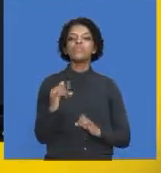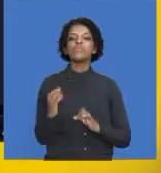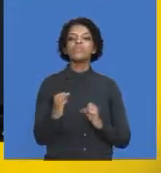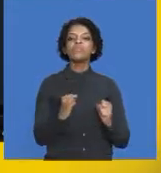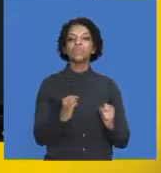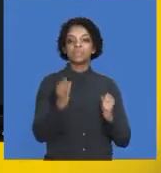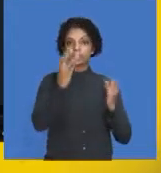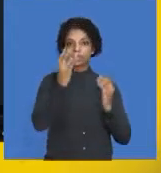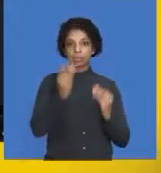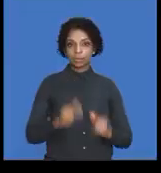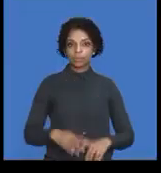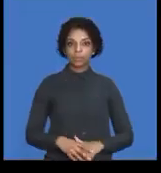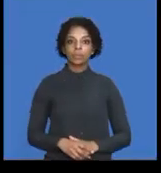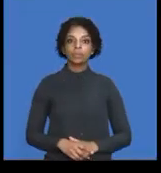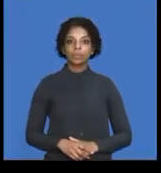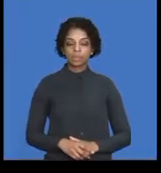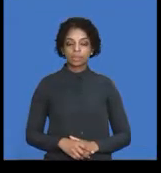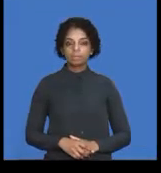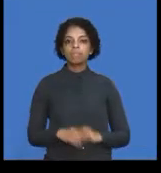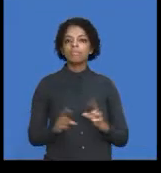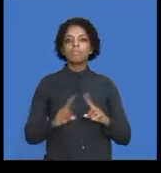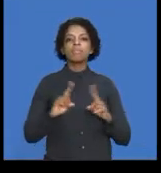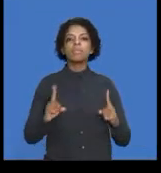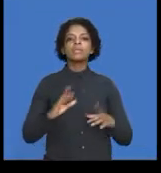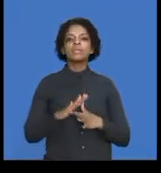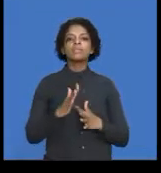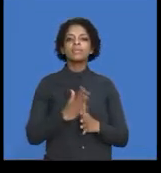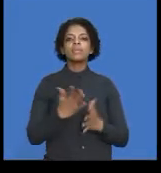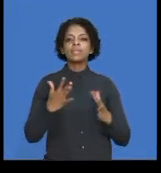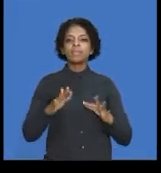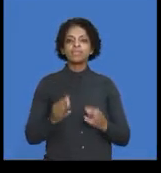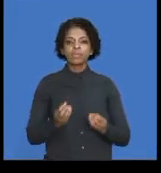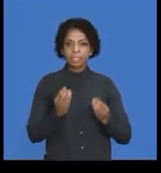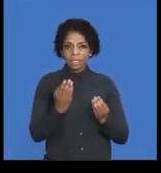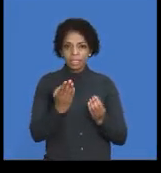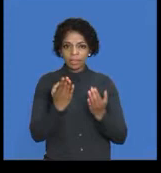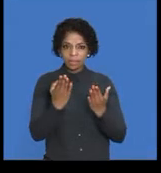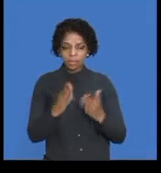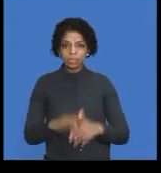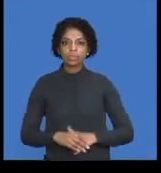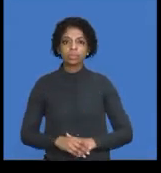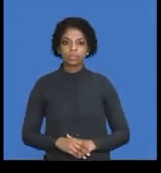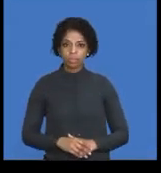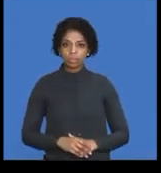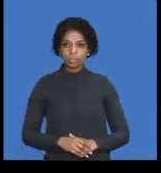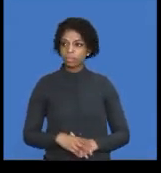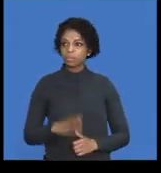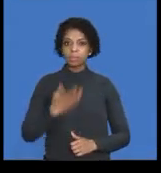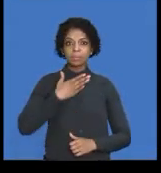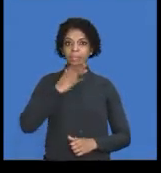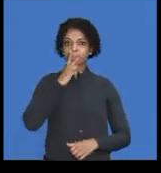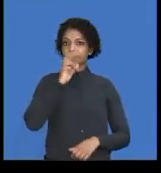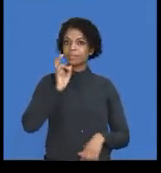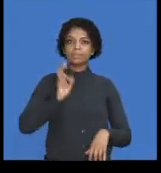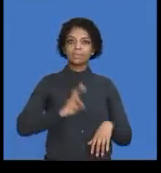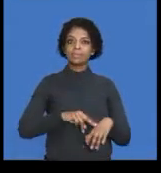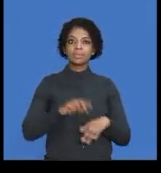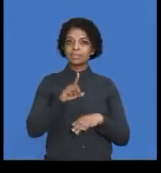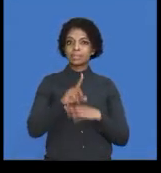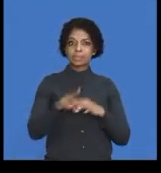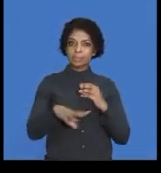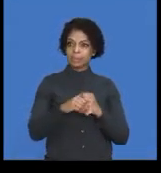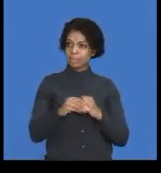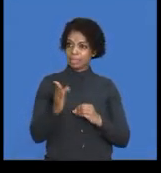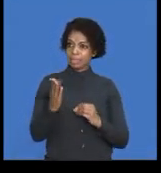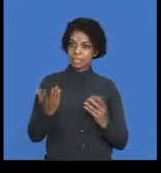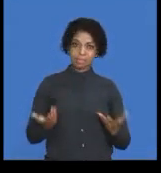fixed costs. But because it's given to you and it already appears as a total, there's no need for you to inherit those two